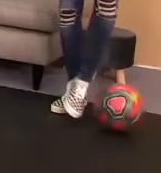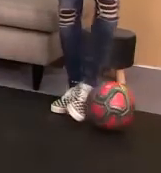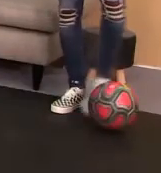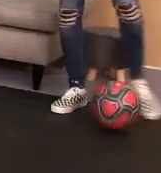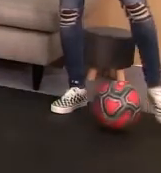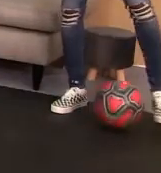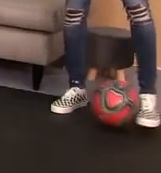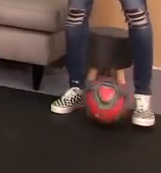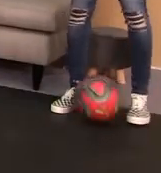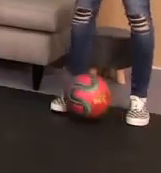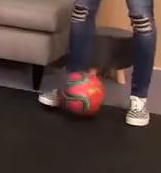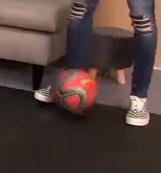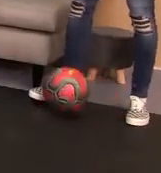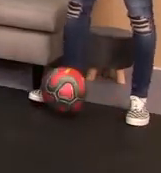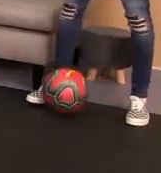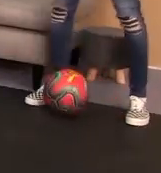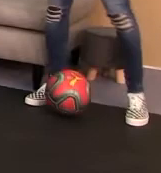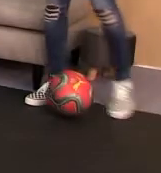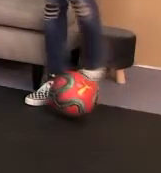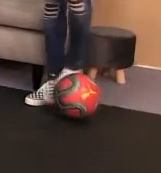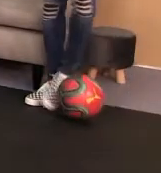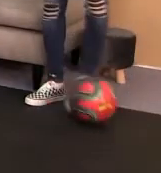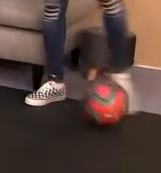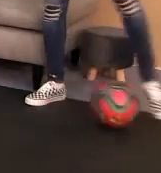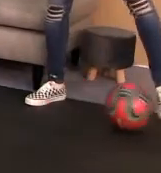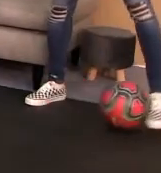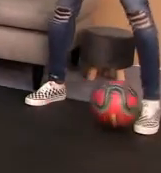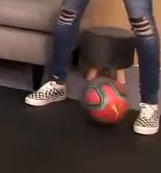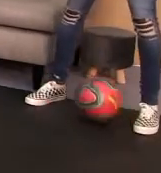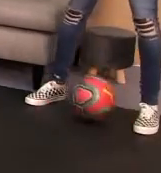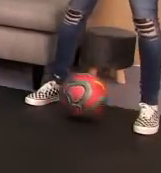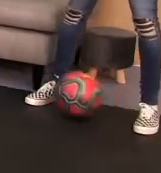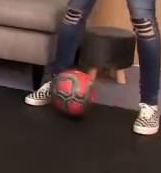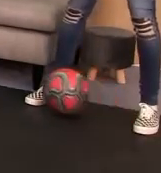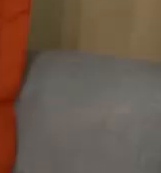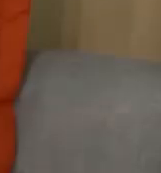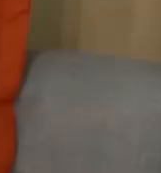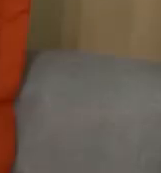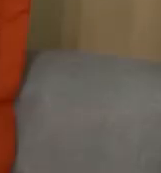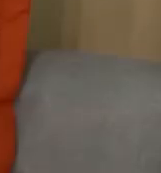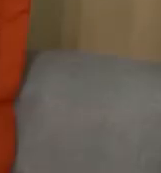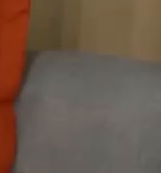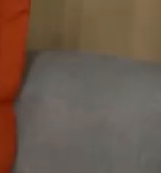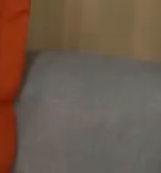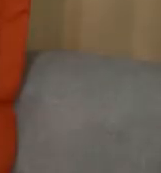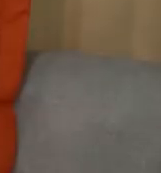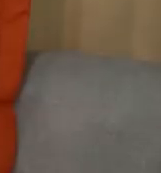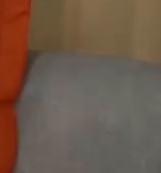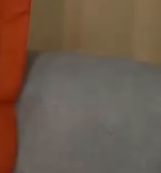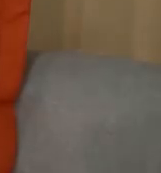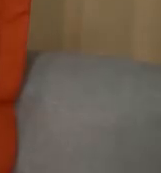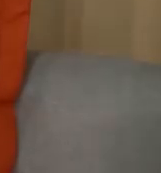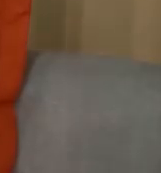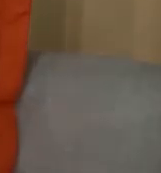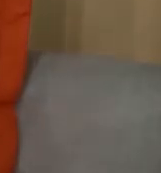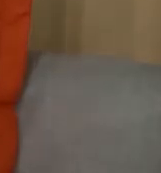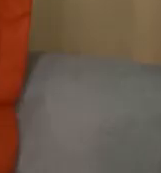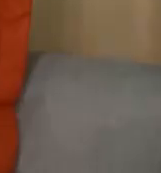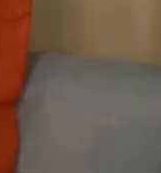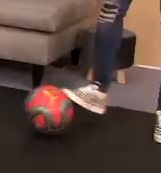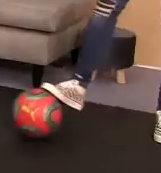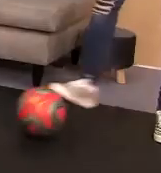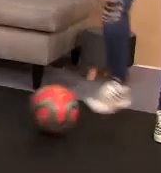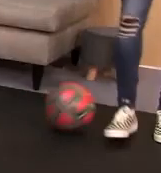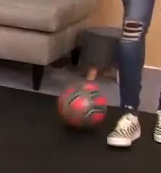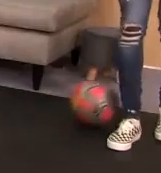So we're going to look at the different positions and see what guys are doing, not just positions, but how are they studying and processing.